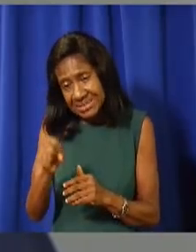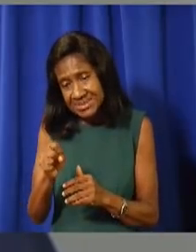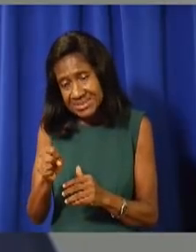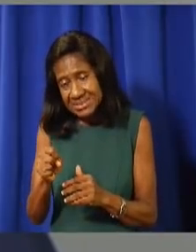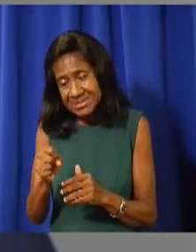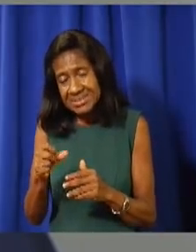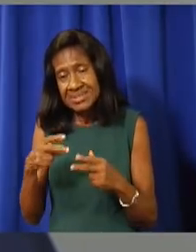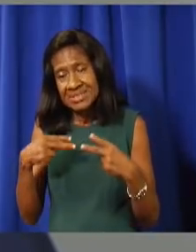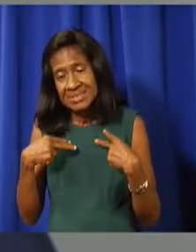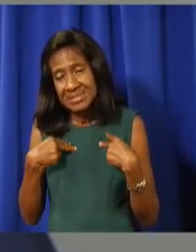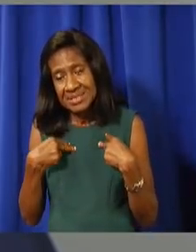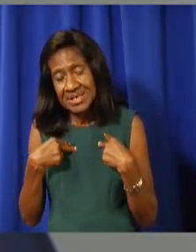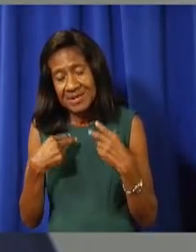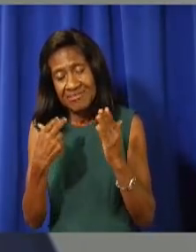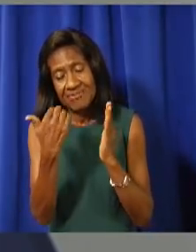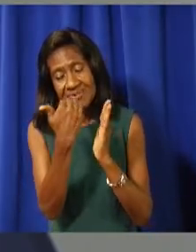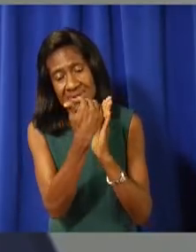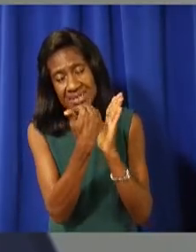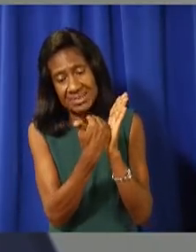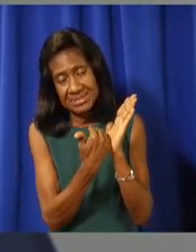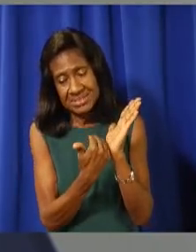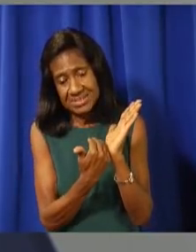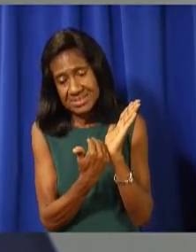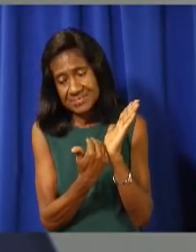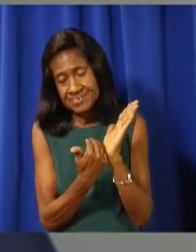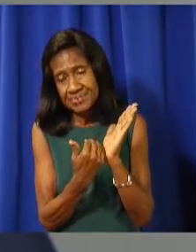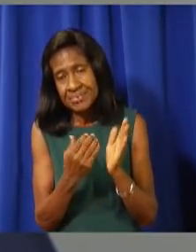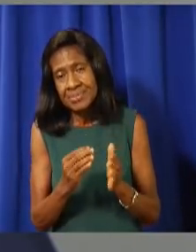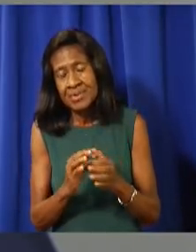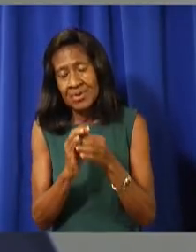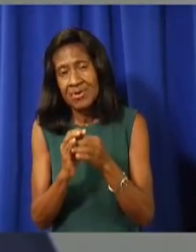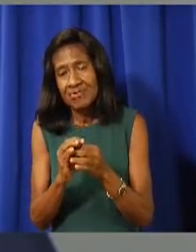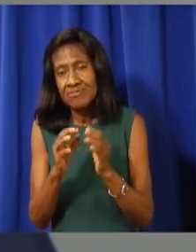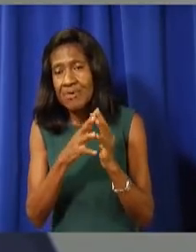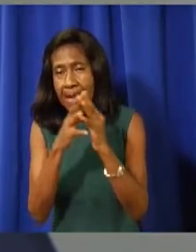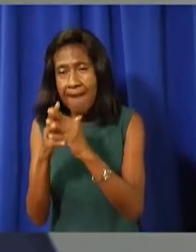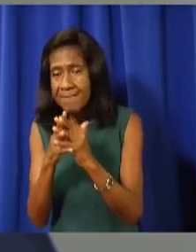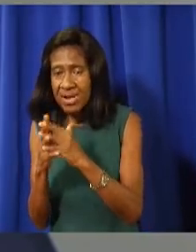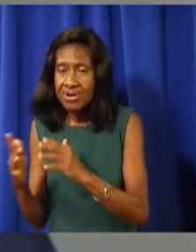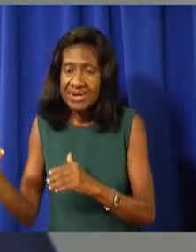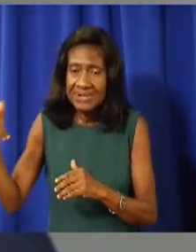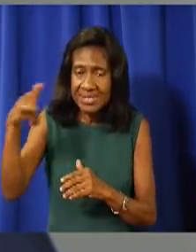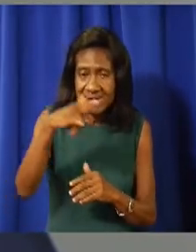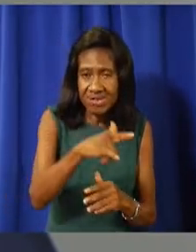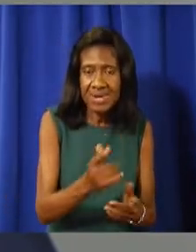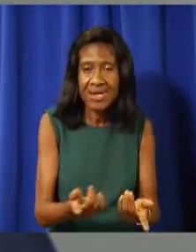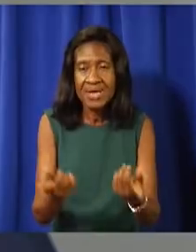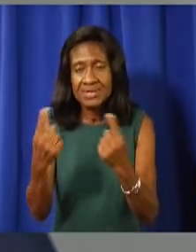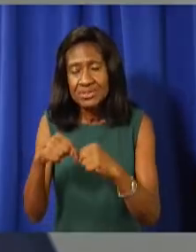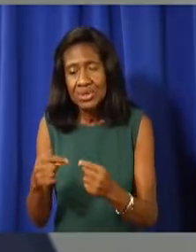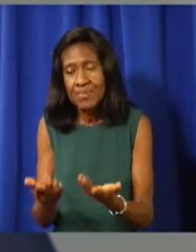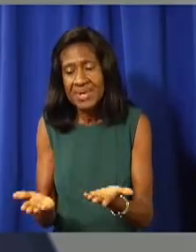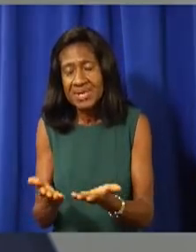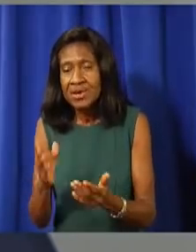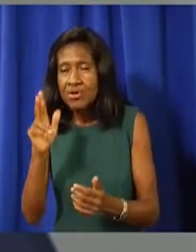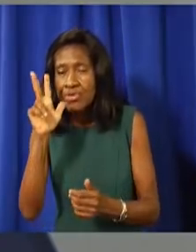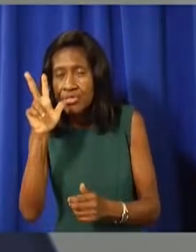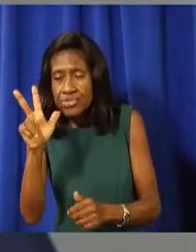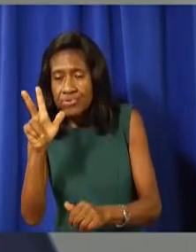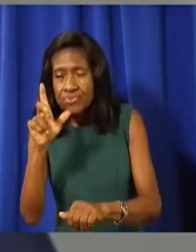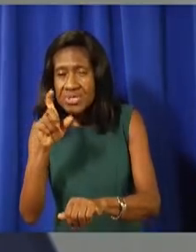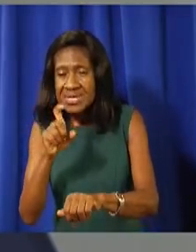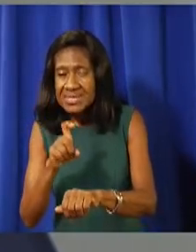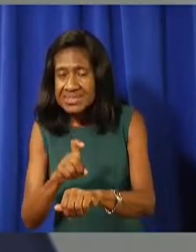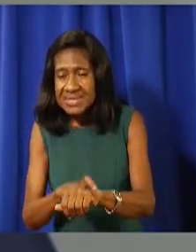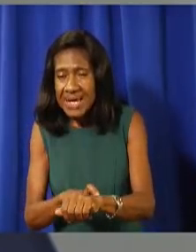are intending to come in, um, somewhat three days a week, actually. Three days, three, three times every day,